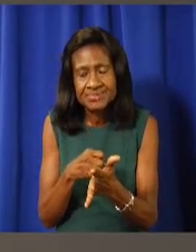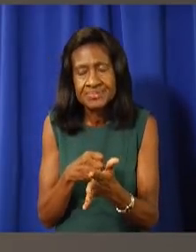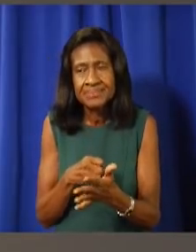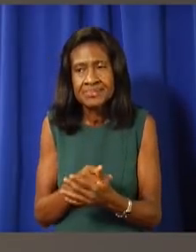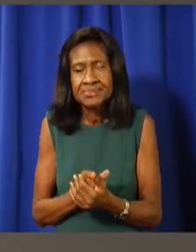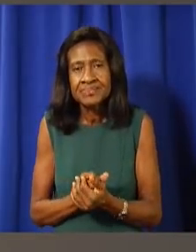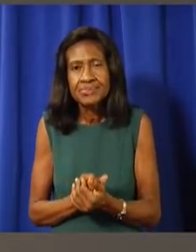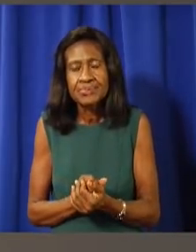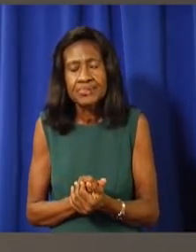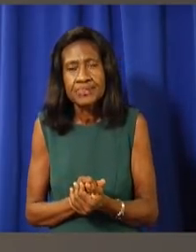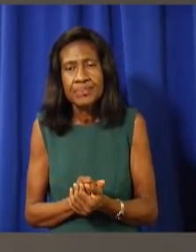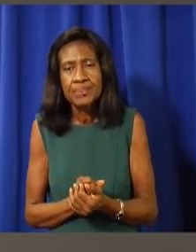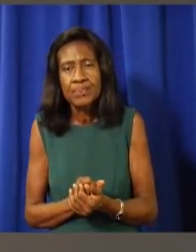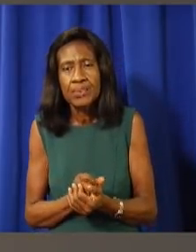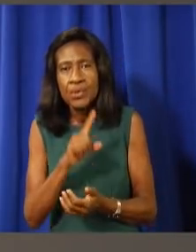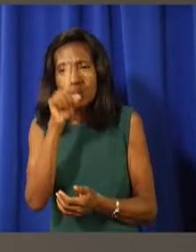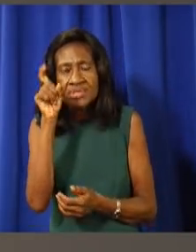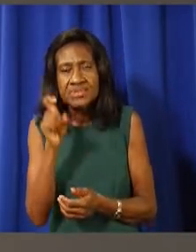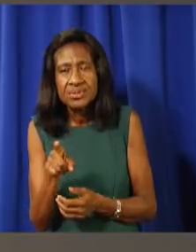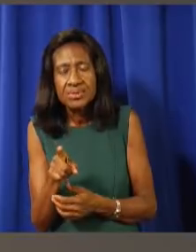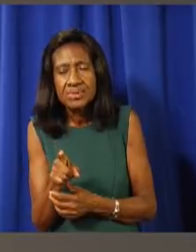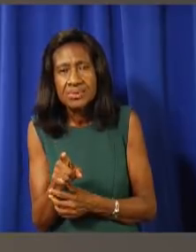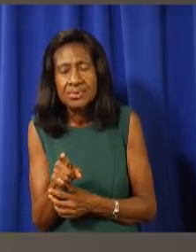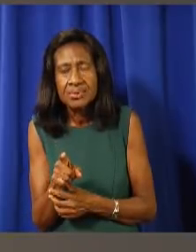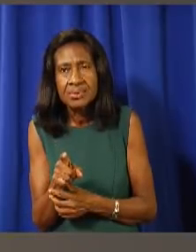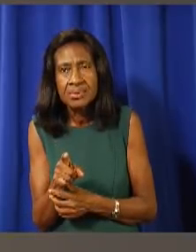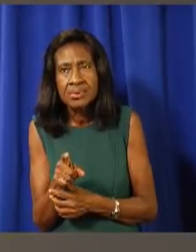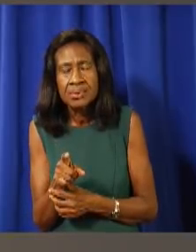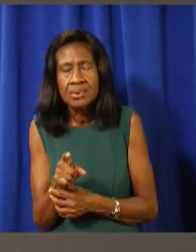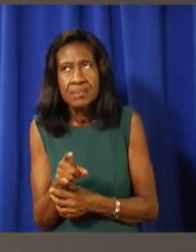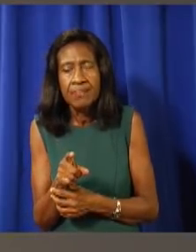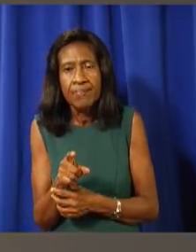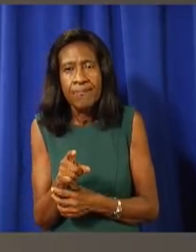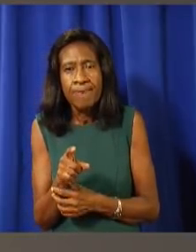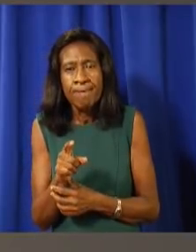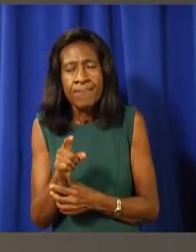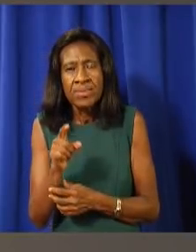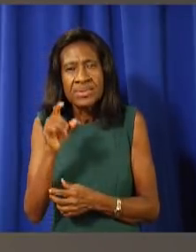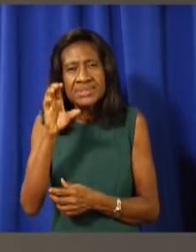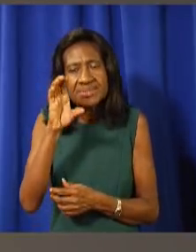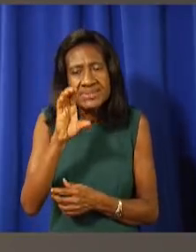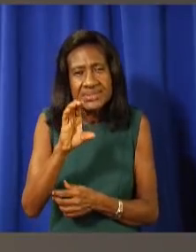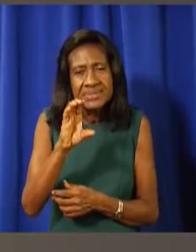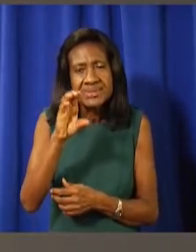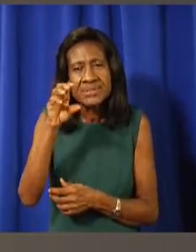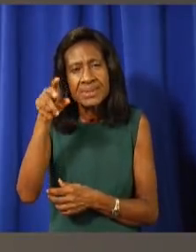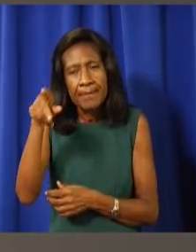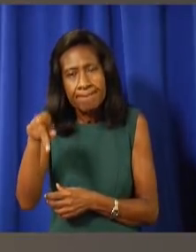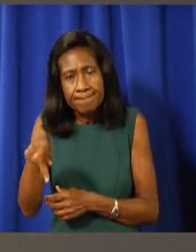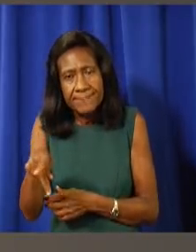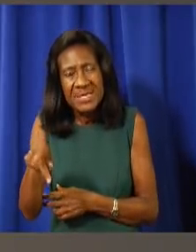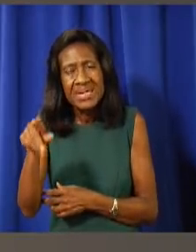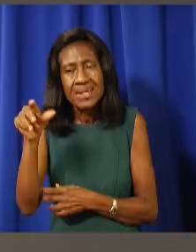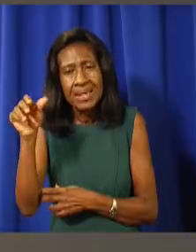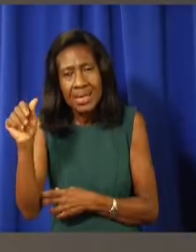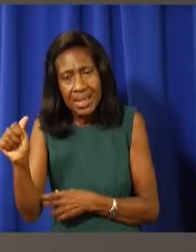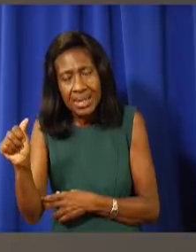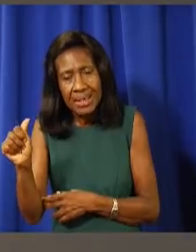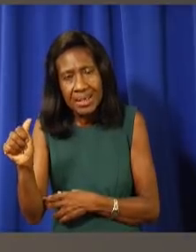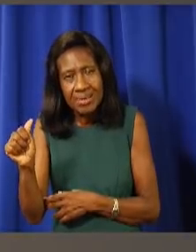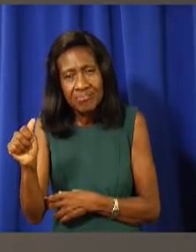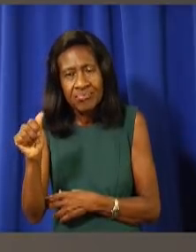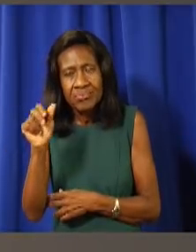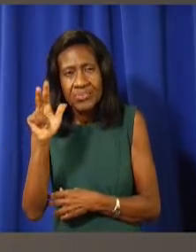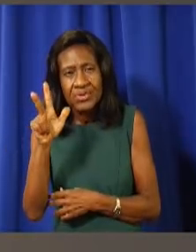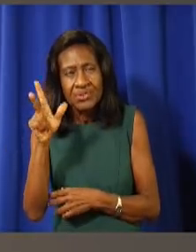doesn't go away, three decisions by CPA revealed this week that are horrendous and completely unsustainable. Um, what are your thoughts